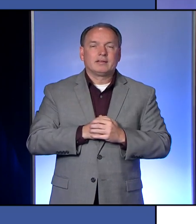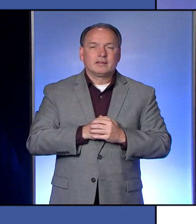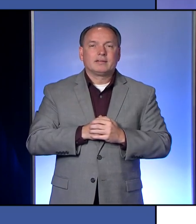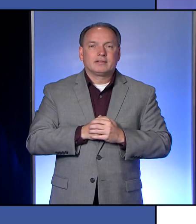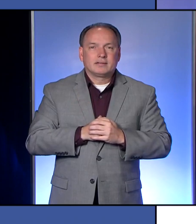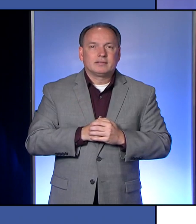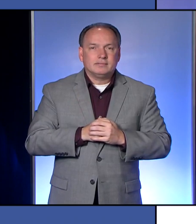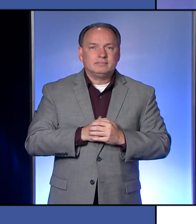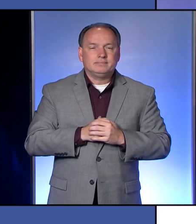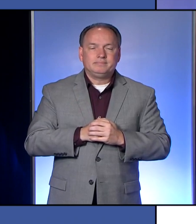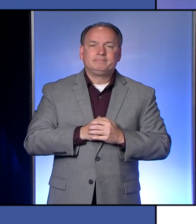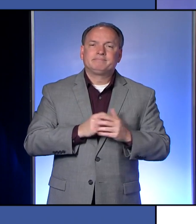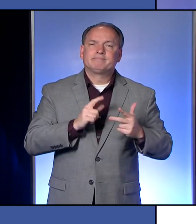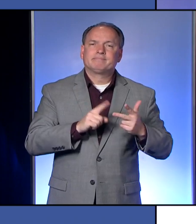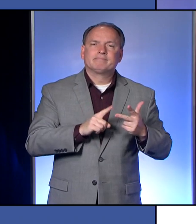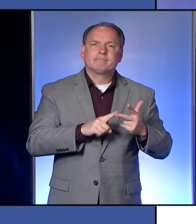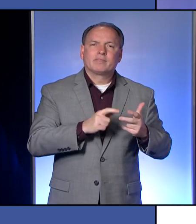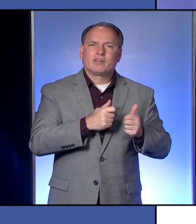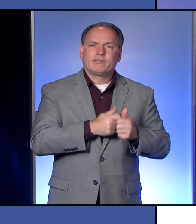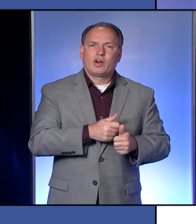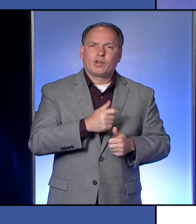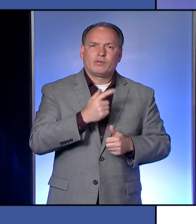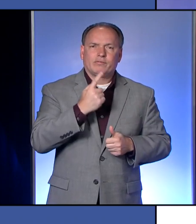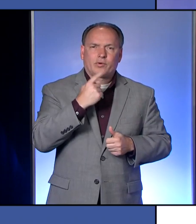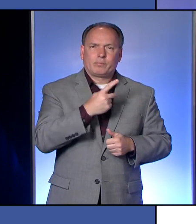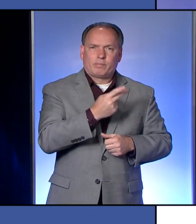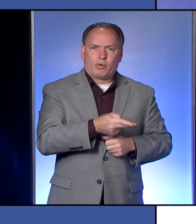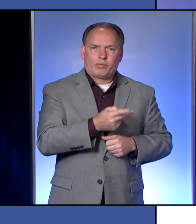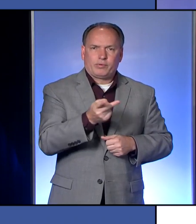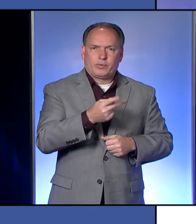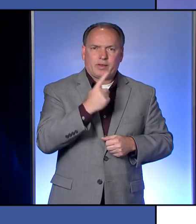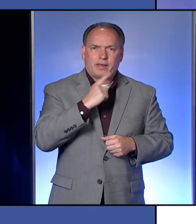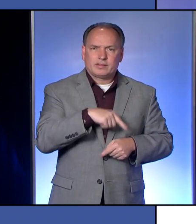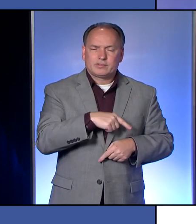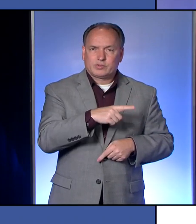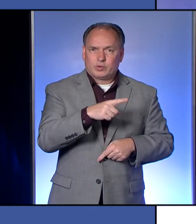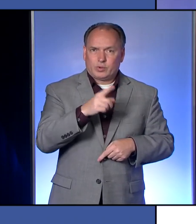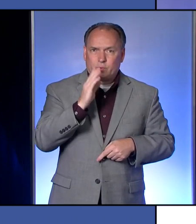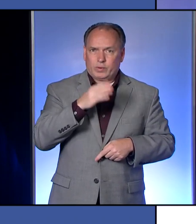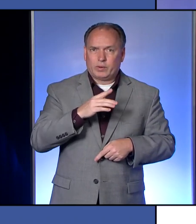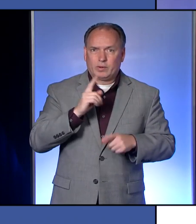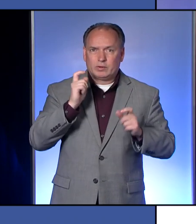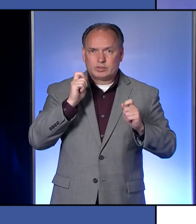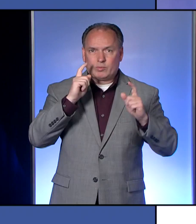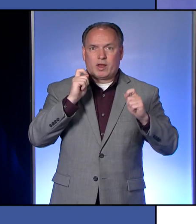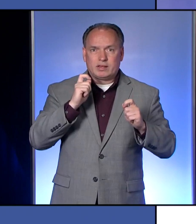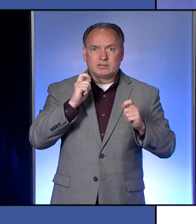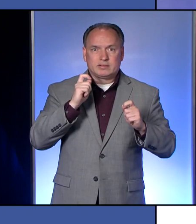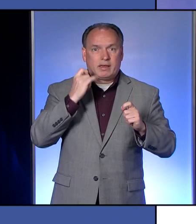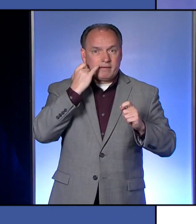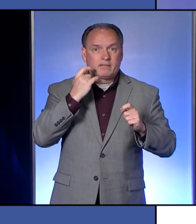a really quick follow-up, if I could get both you and Char to answer. Would you be surprised if we were announced?